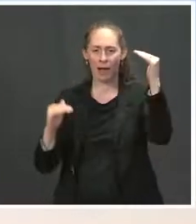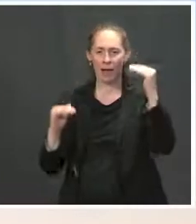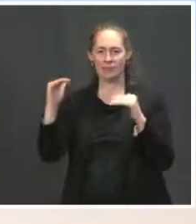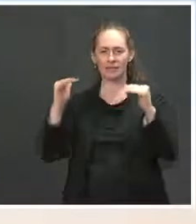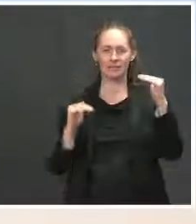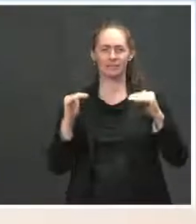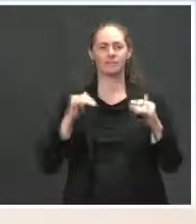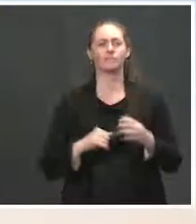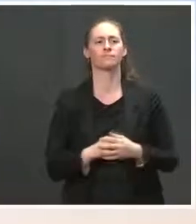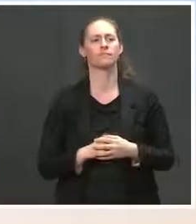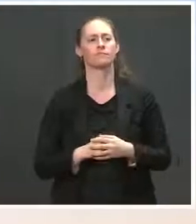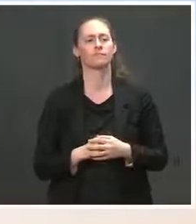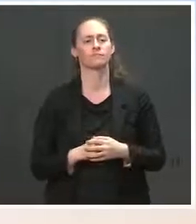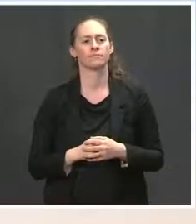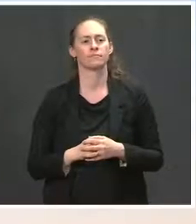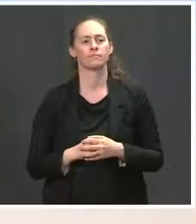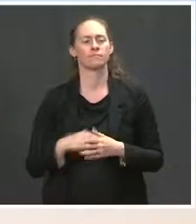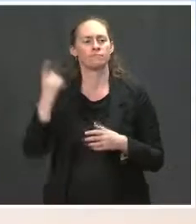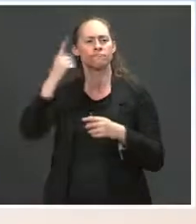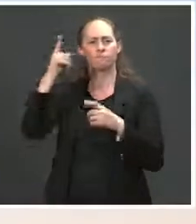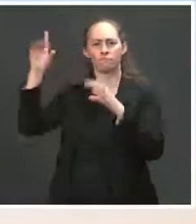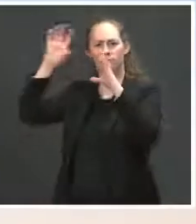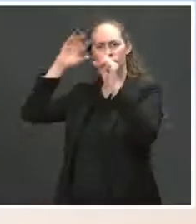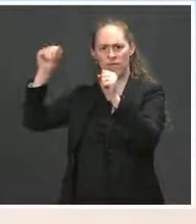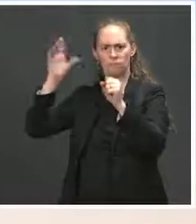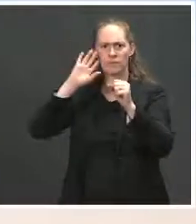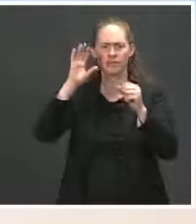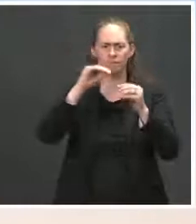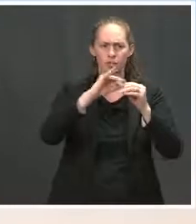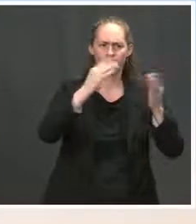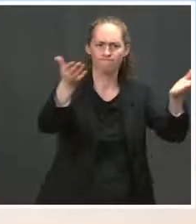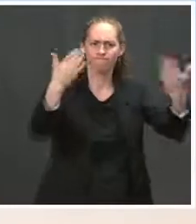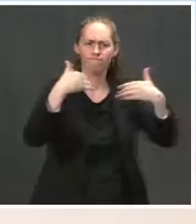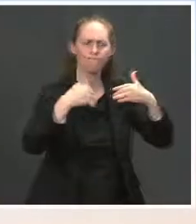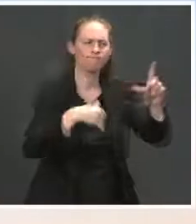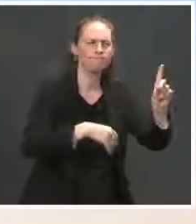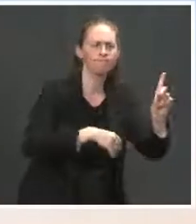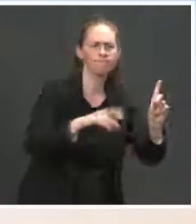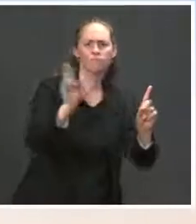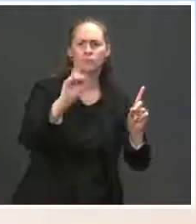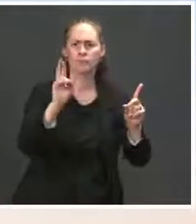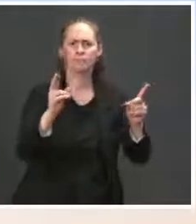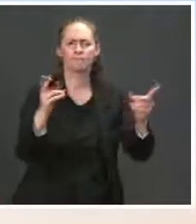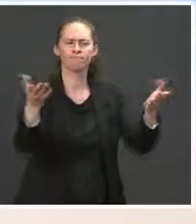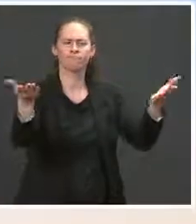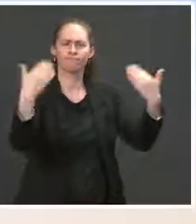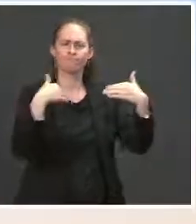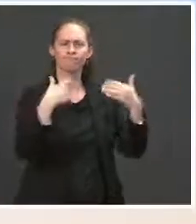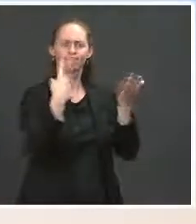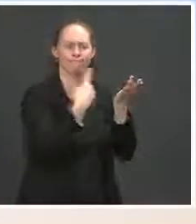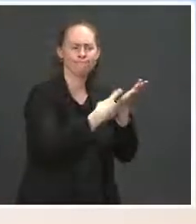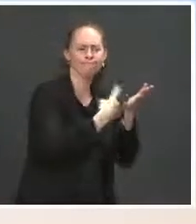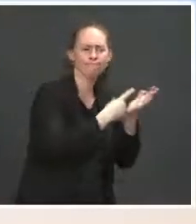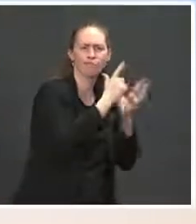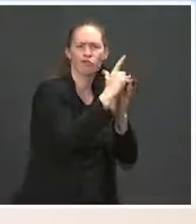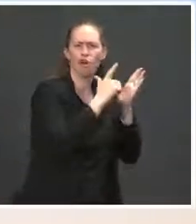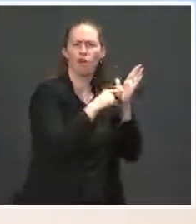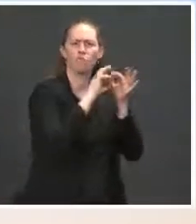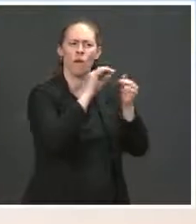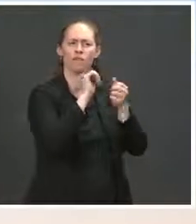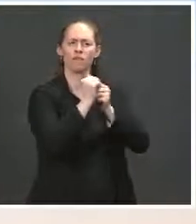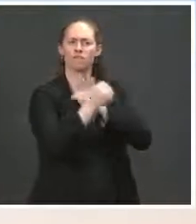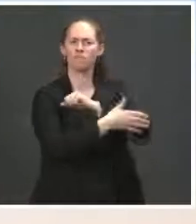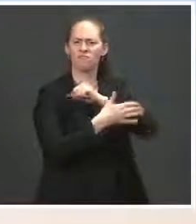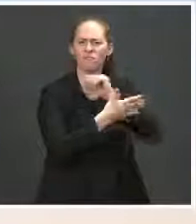be meeting with bipartisan groups of lawmakers to talk about his infrastructure package after that. Do you have any Republican senators that the President